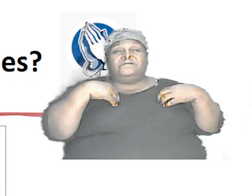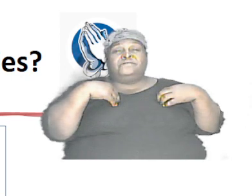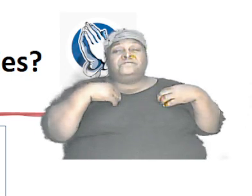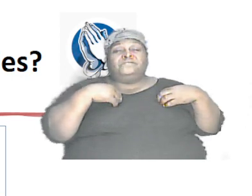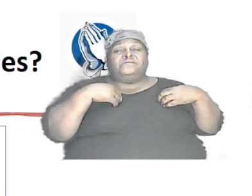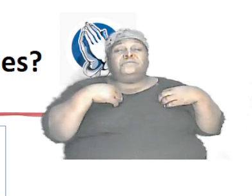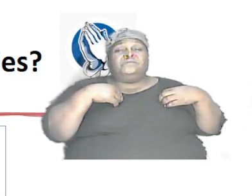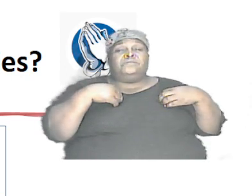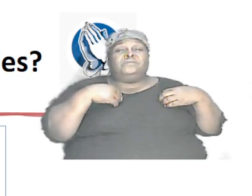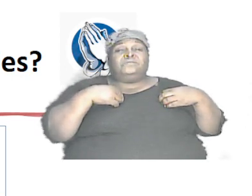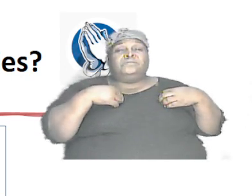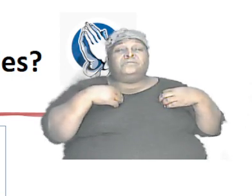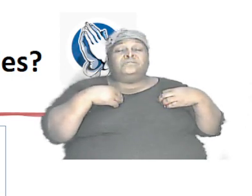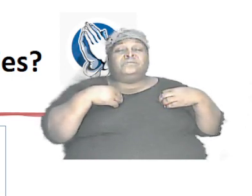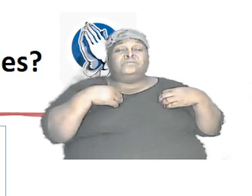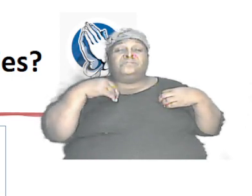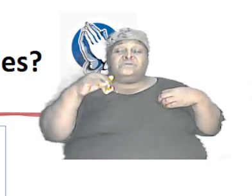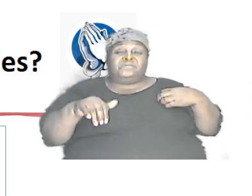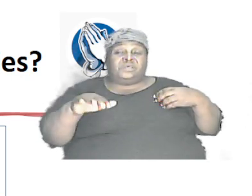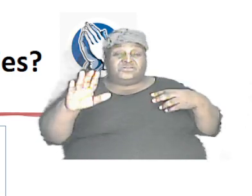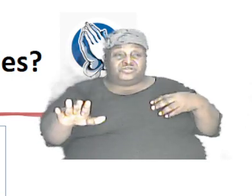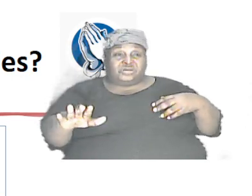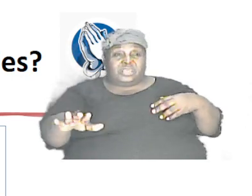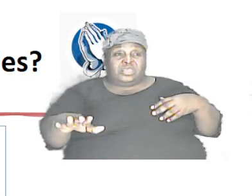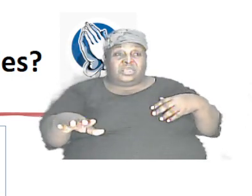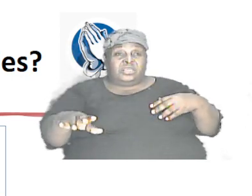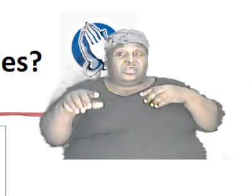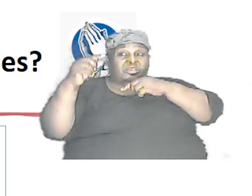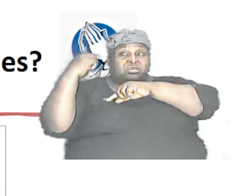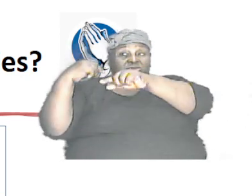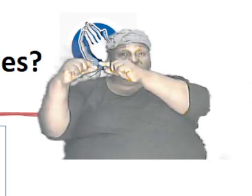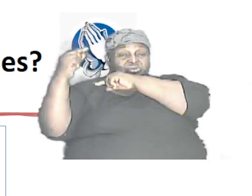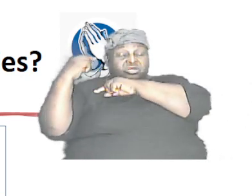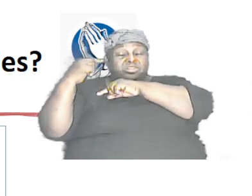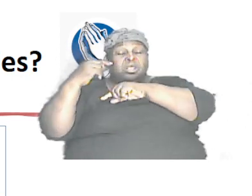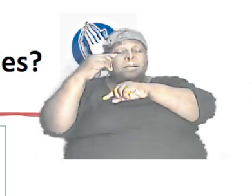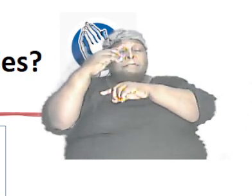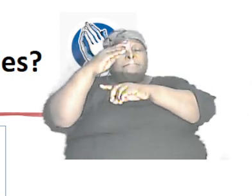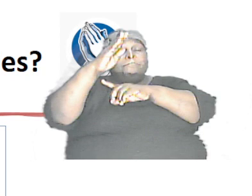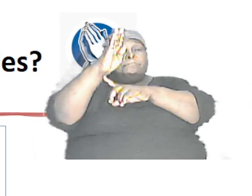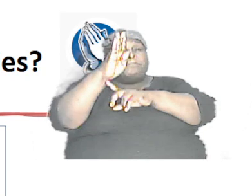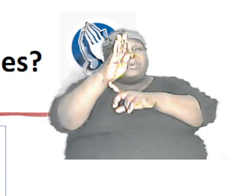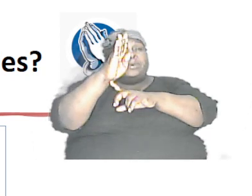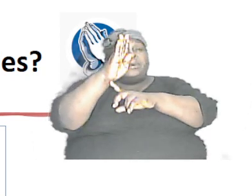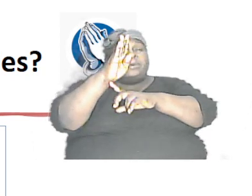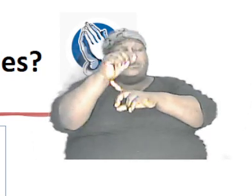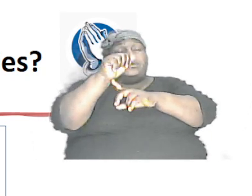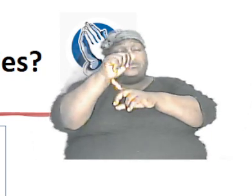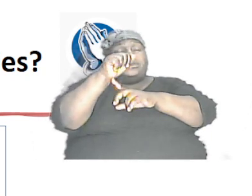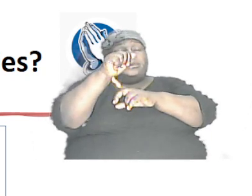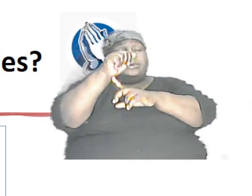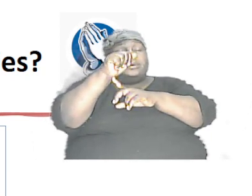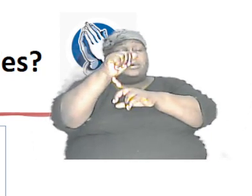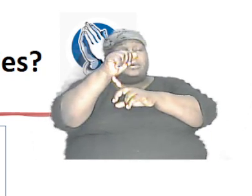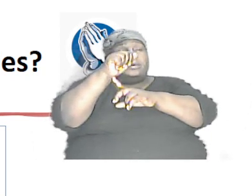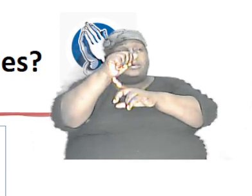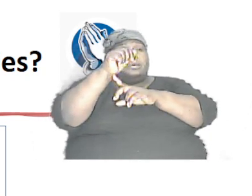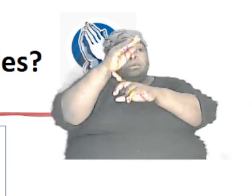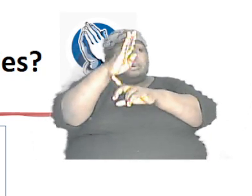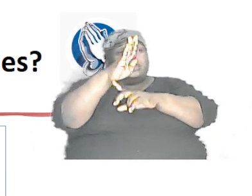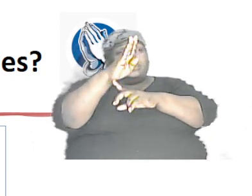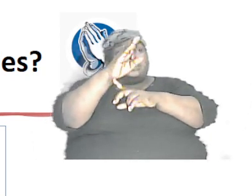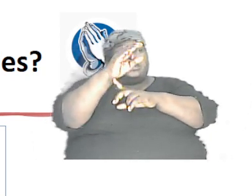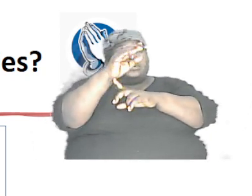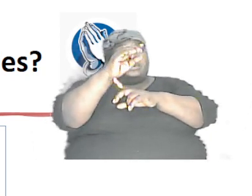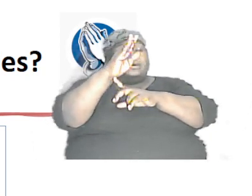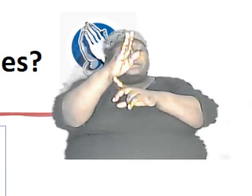at what his gene pool is. Big A, big B, big A, sorry, big A, big